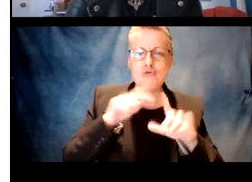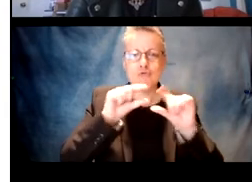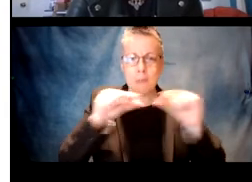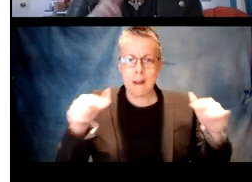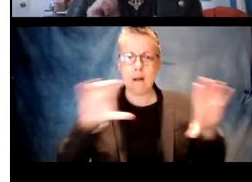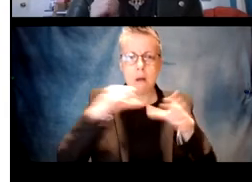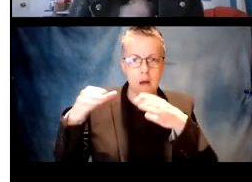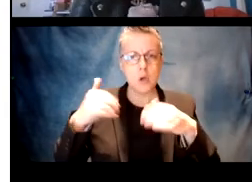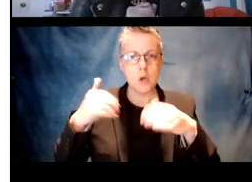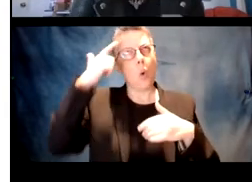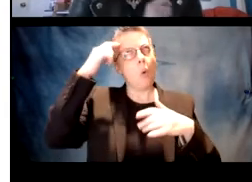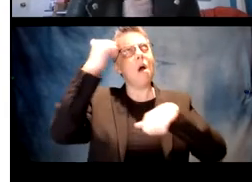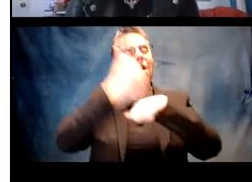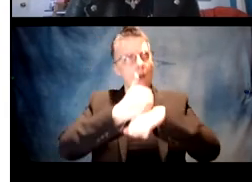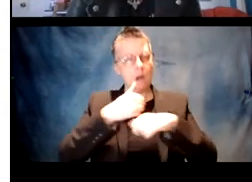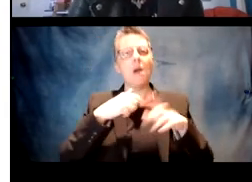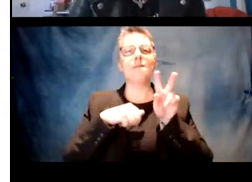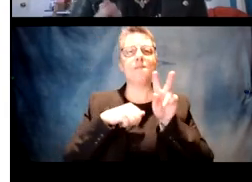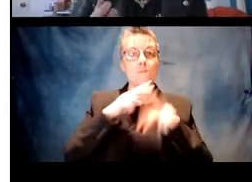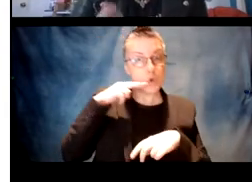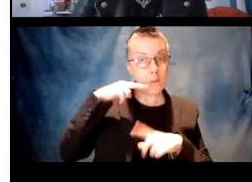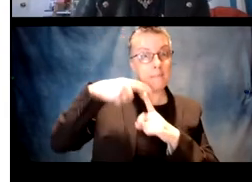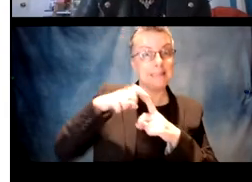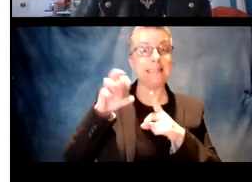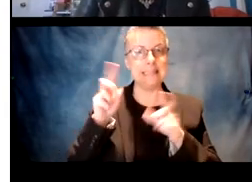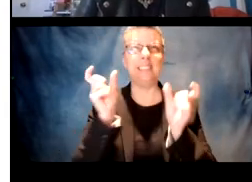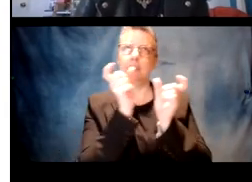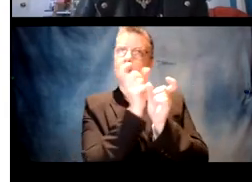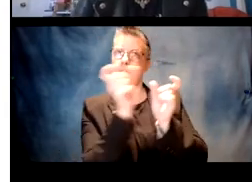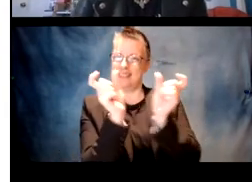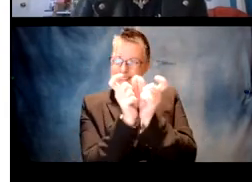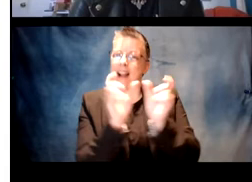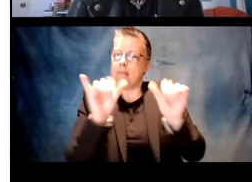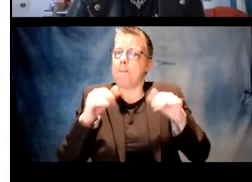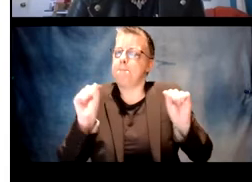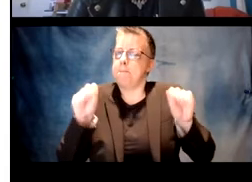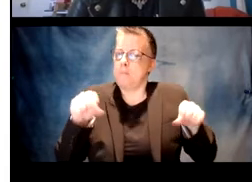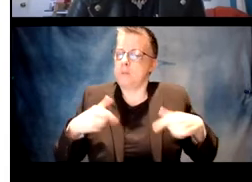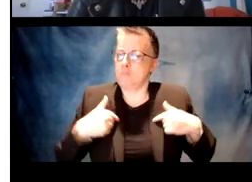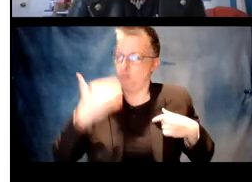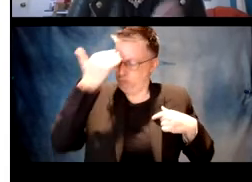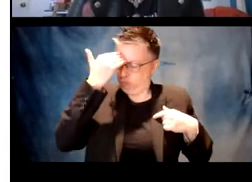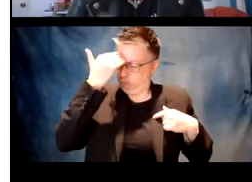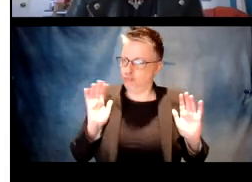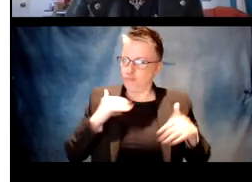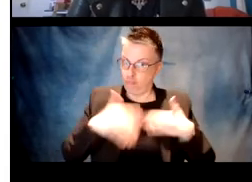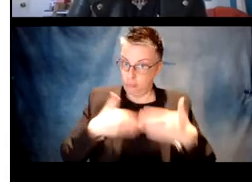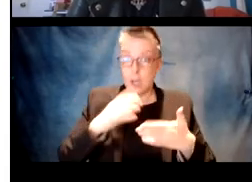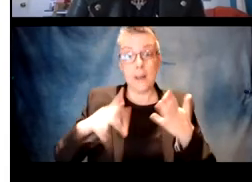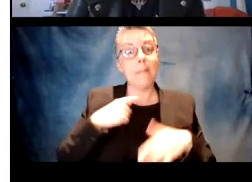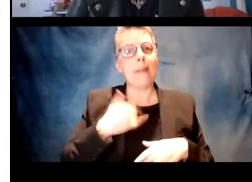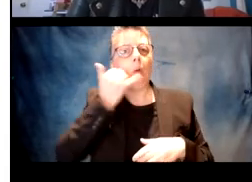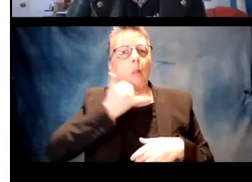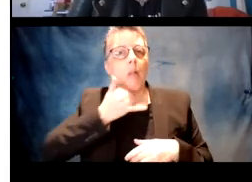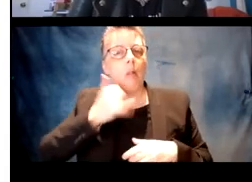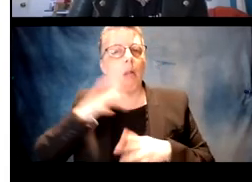grammatical morphemes and grammatical categorization to represent verb plus ed as possible in their